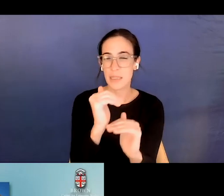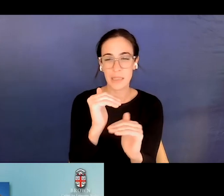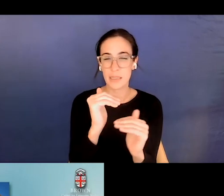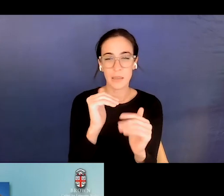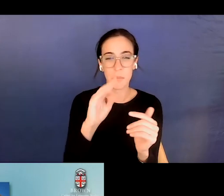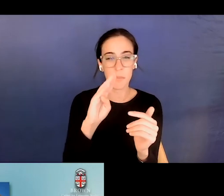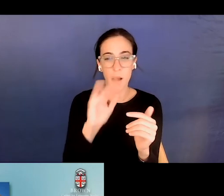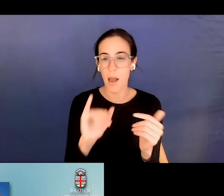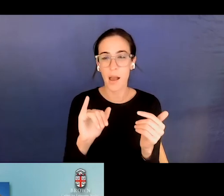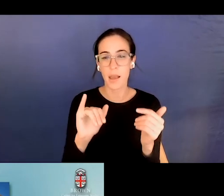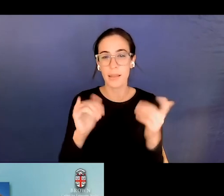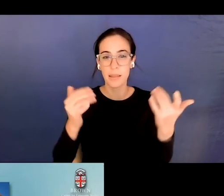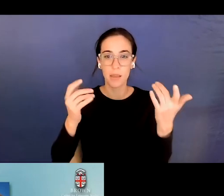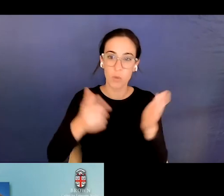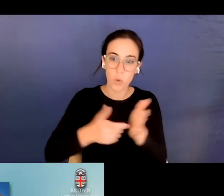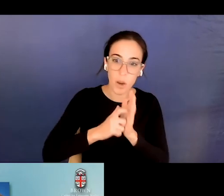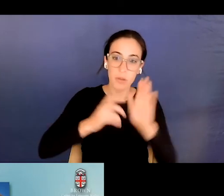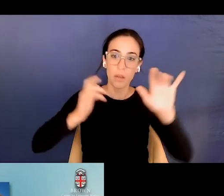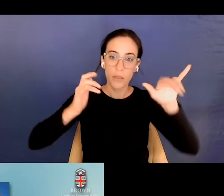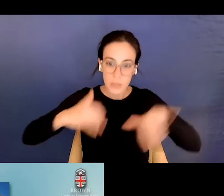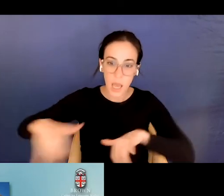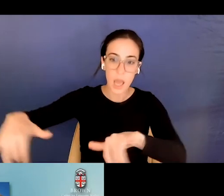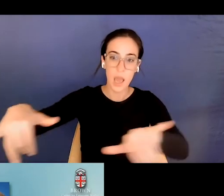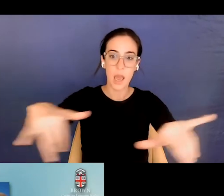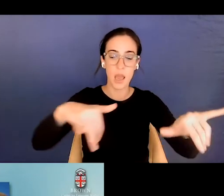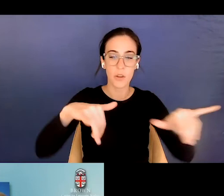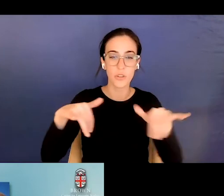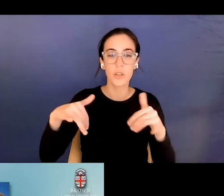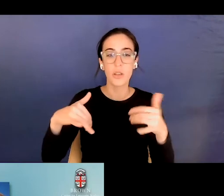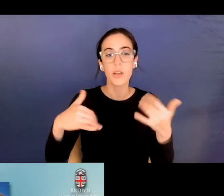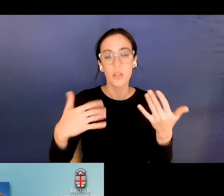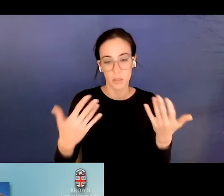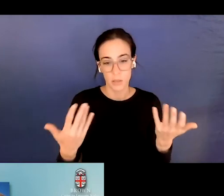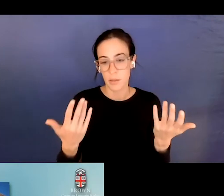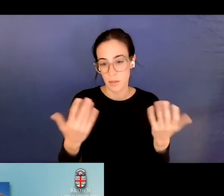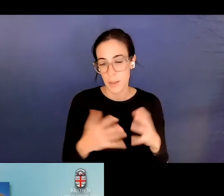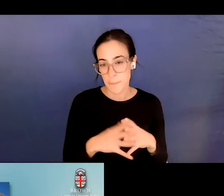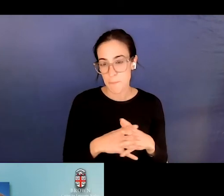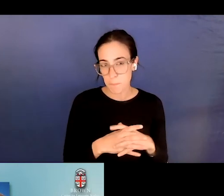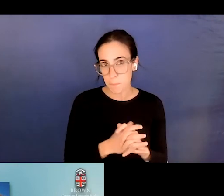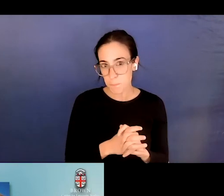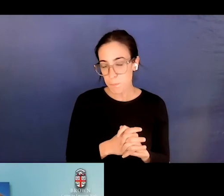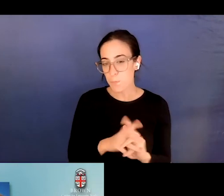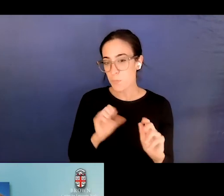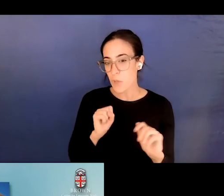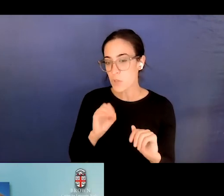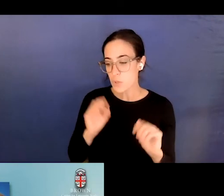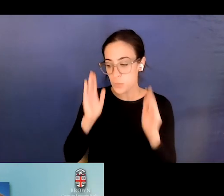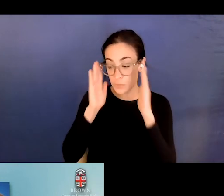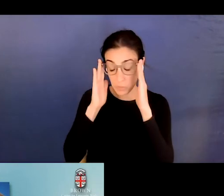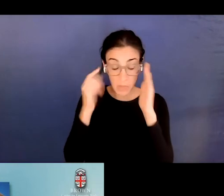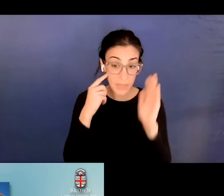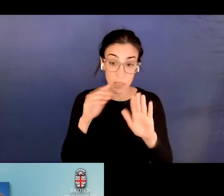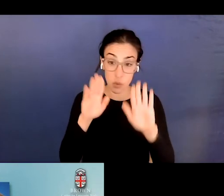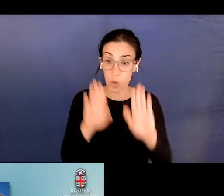to have it standardized. Reliability is, is less of a concern because you're the only person doing it. So I, I, I think it's a wonderful